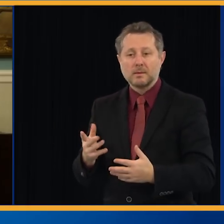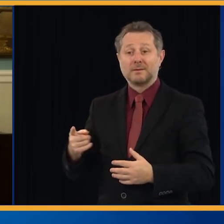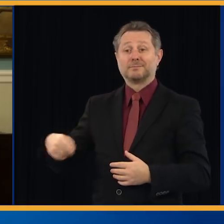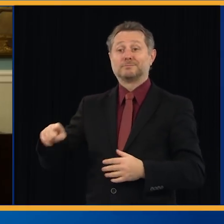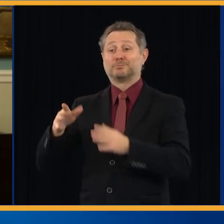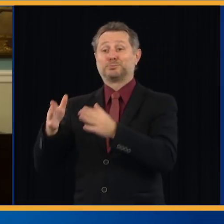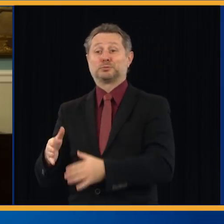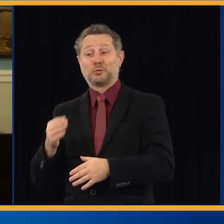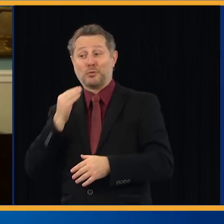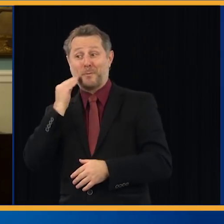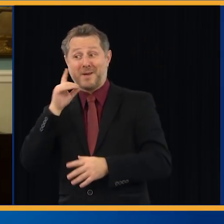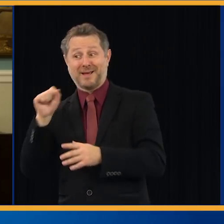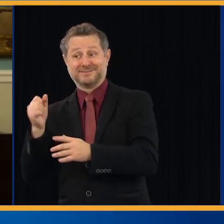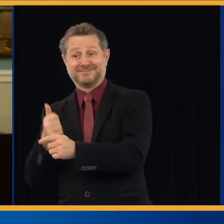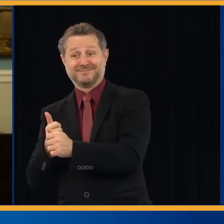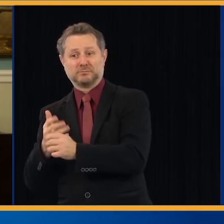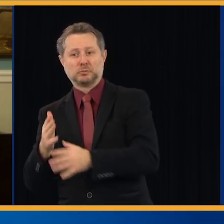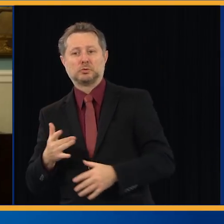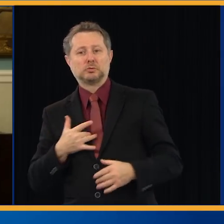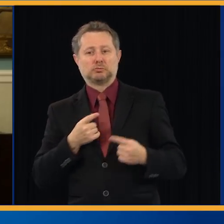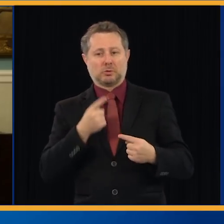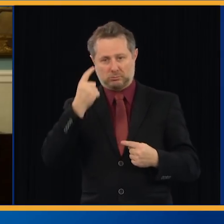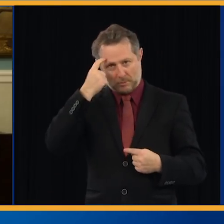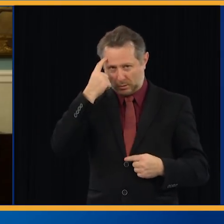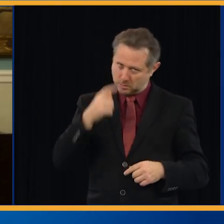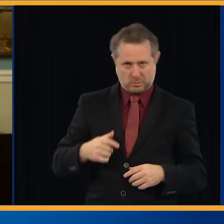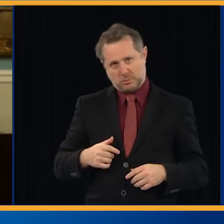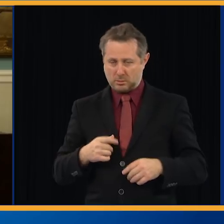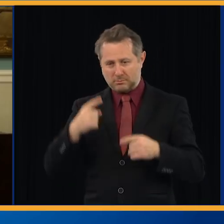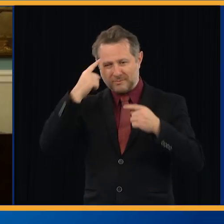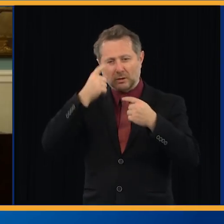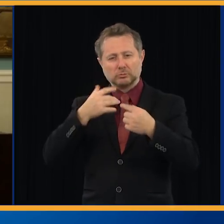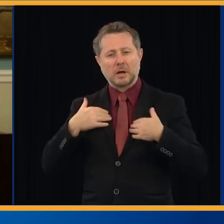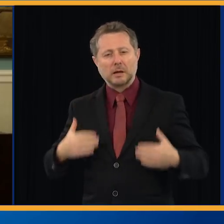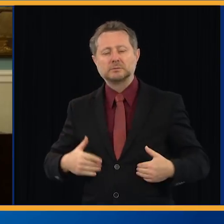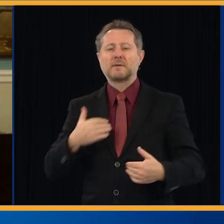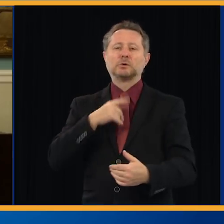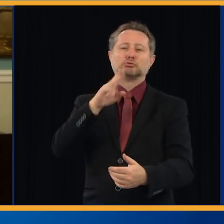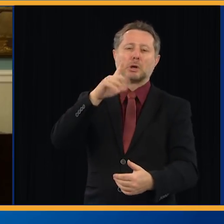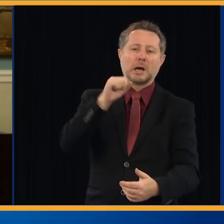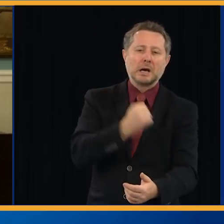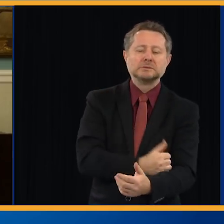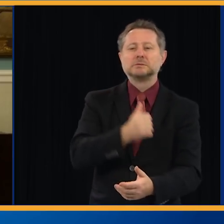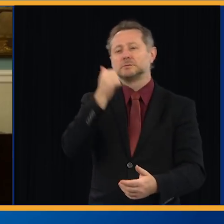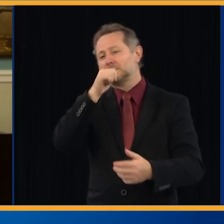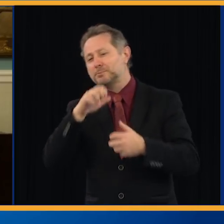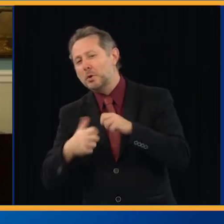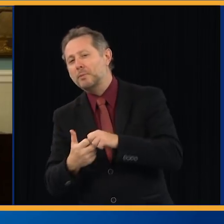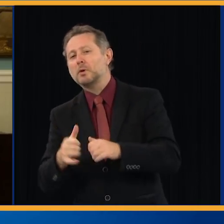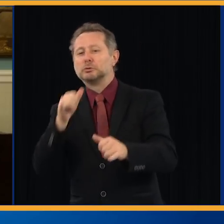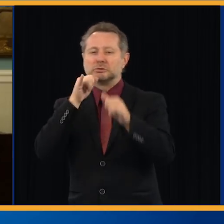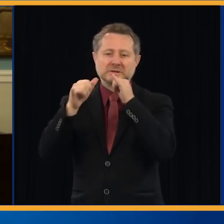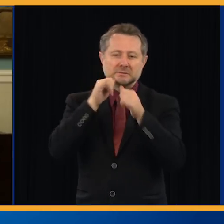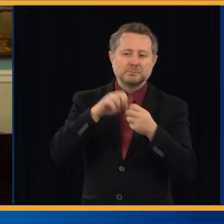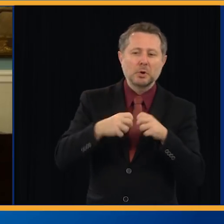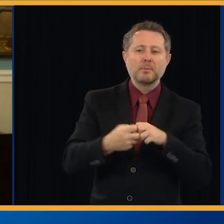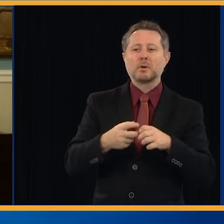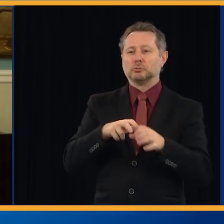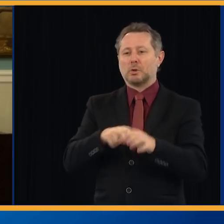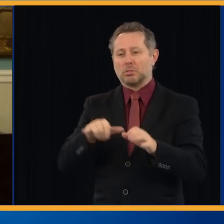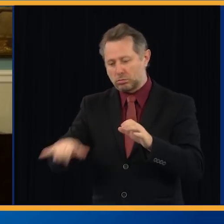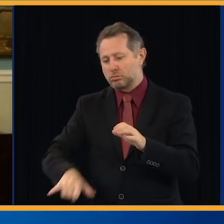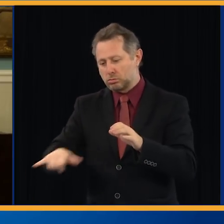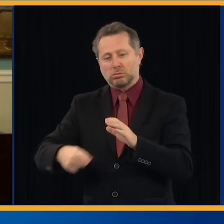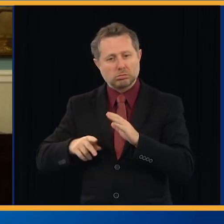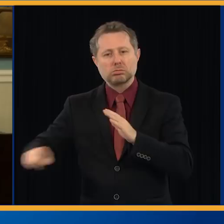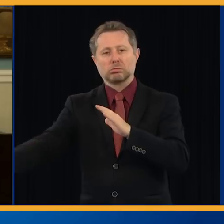everything they're dealing with, a mental health challenge, a substance abuse challenge, riding the subway all night long. We're New Yorkers. We know about this reality. And it's